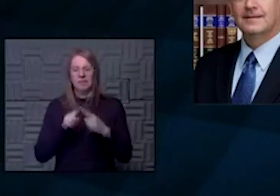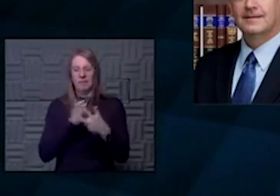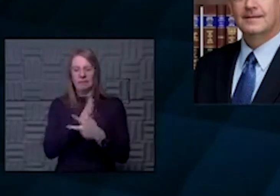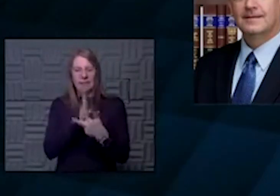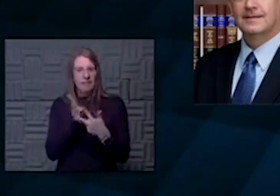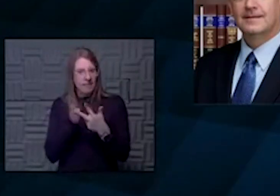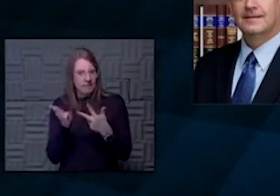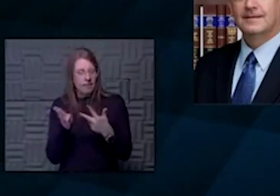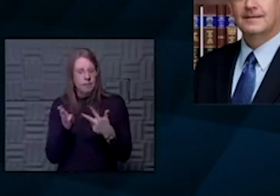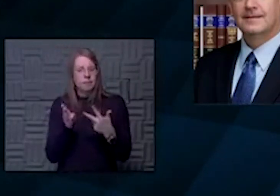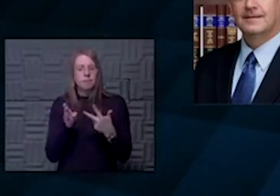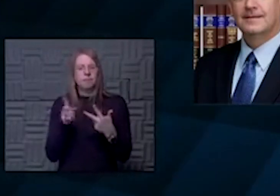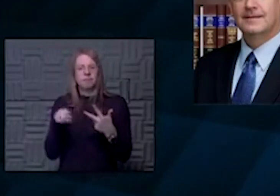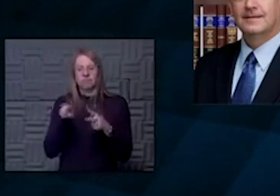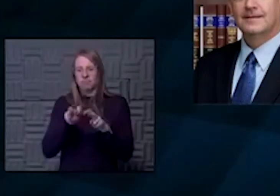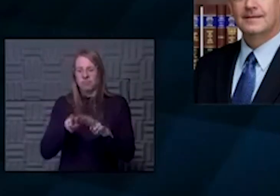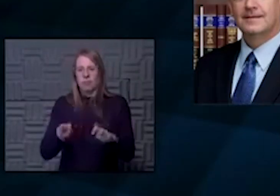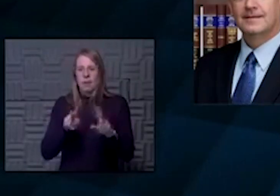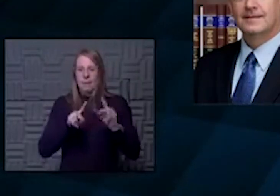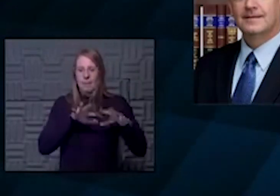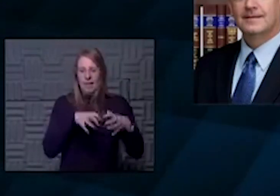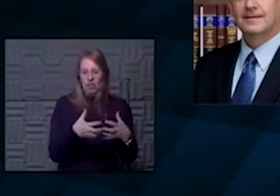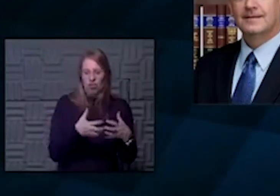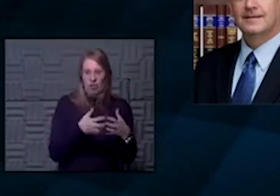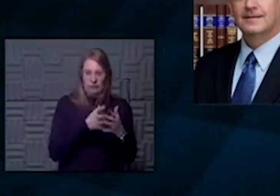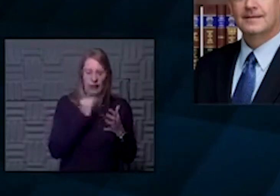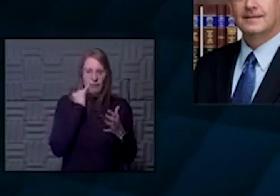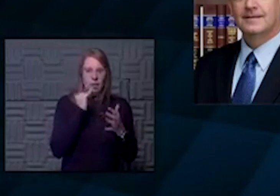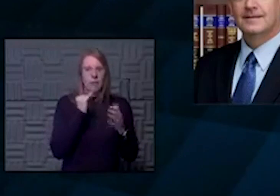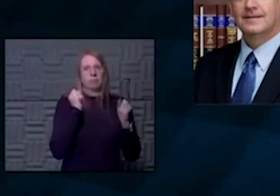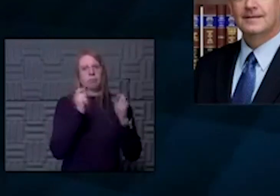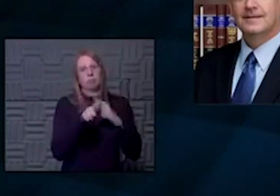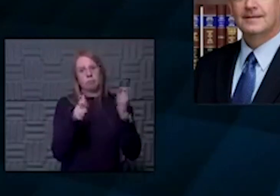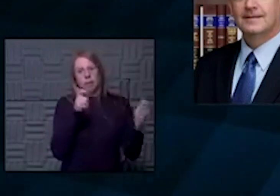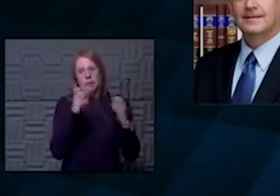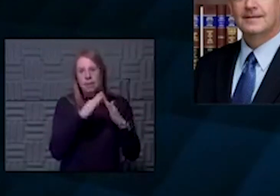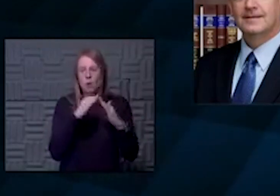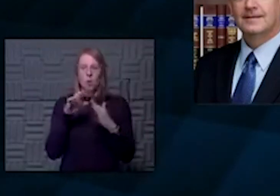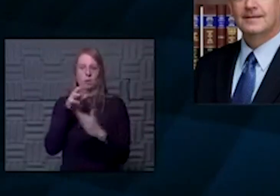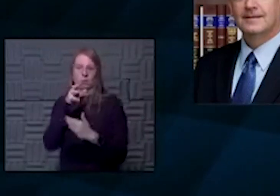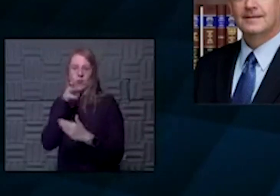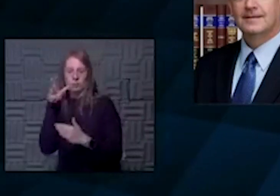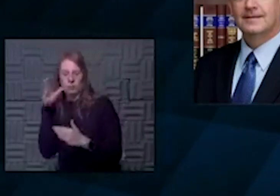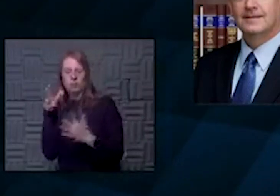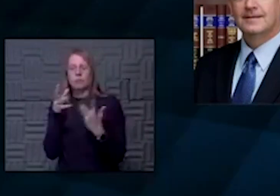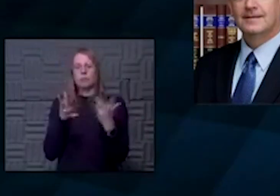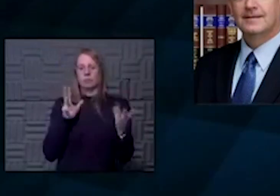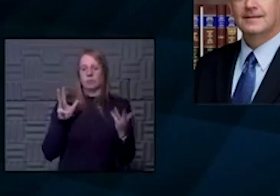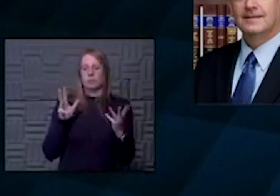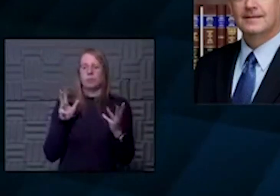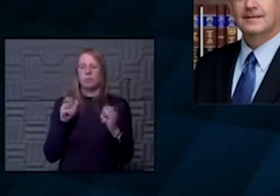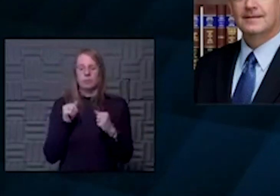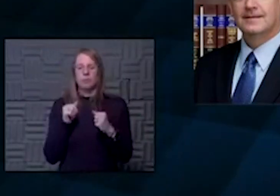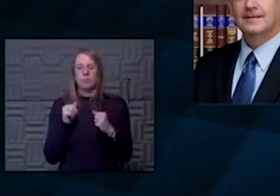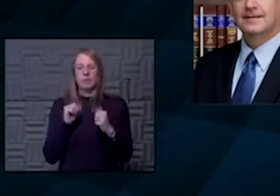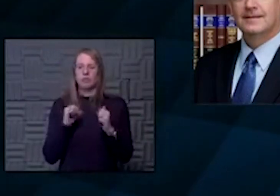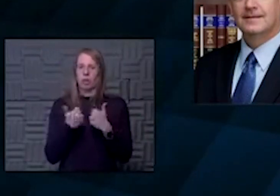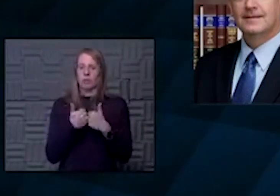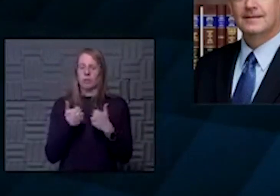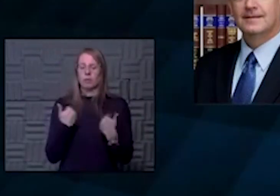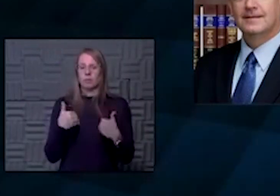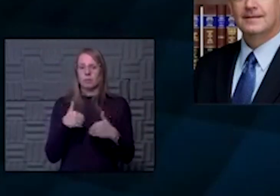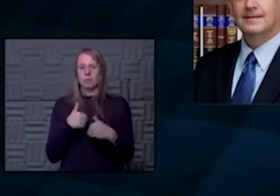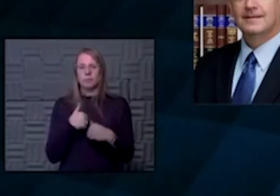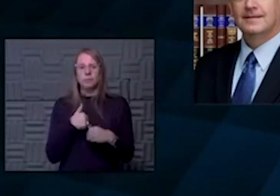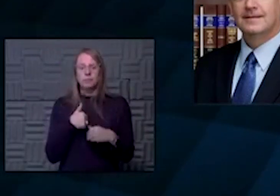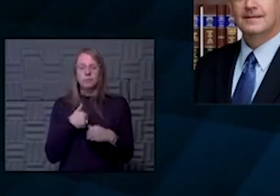at, population density, all of that I think will play an important role. It is a little bit challenging. I was obviously in practice